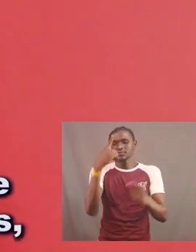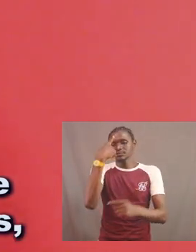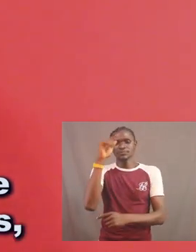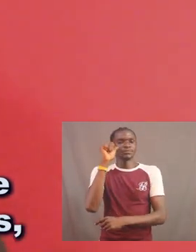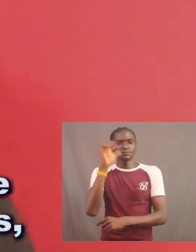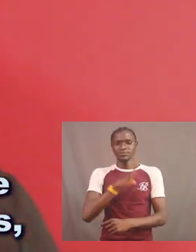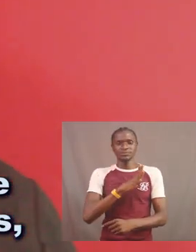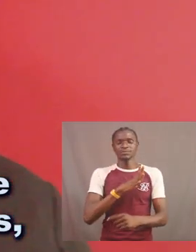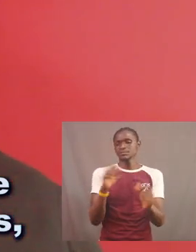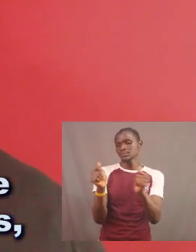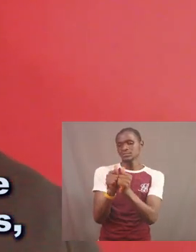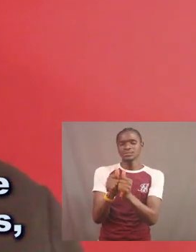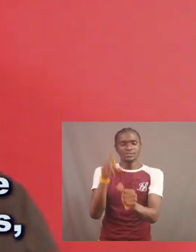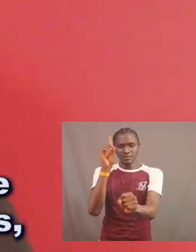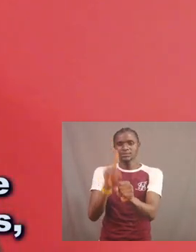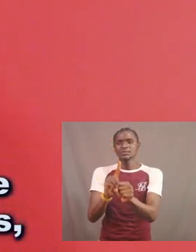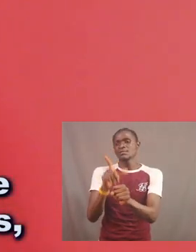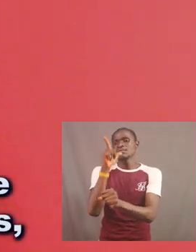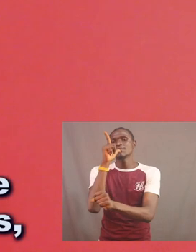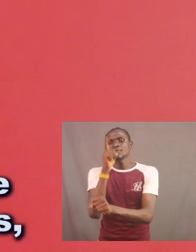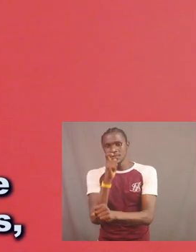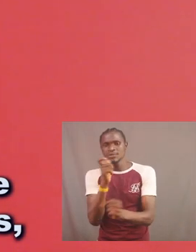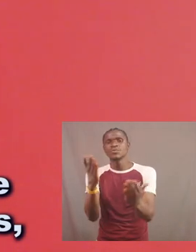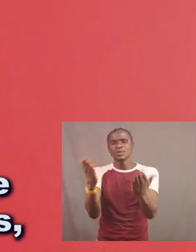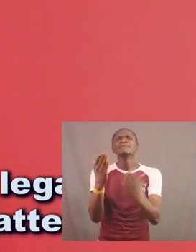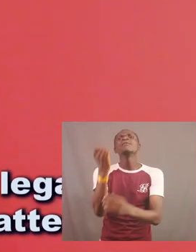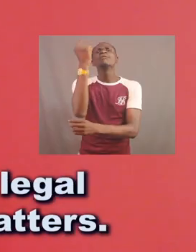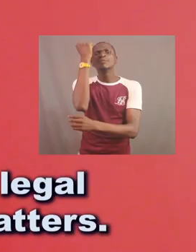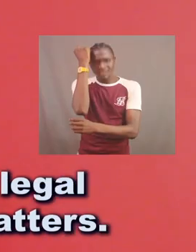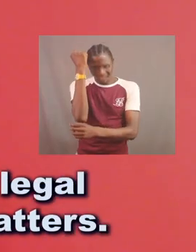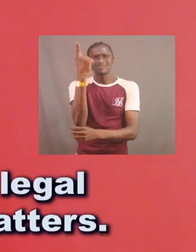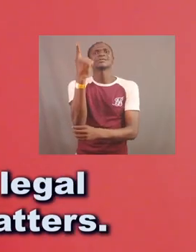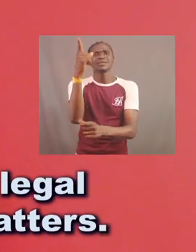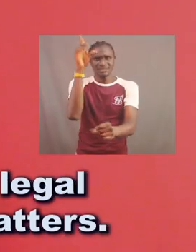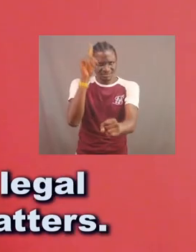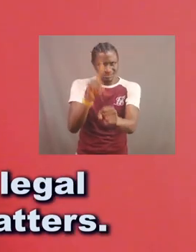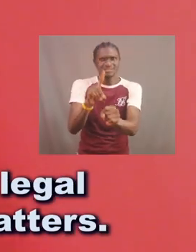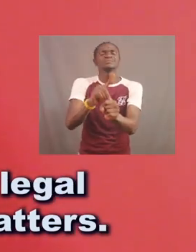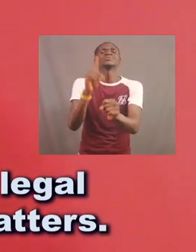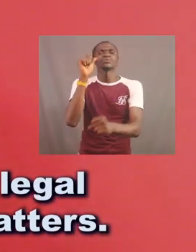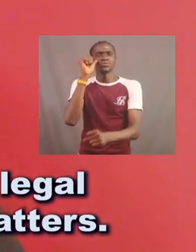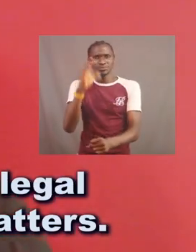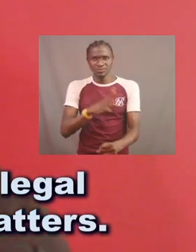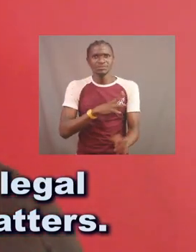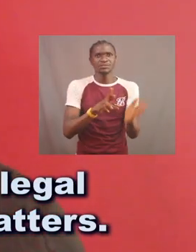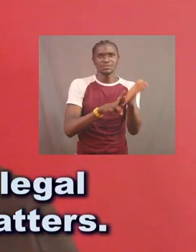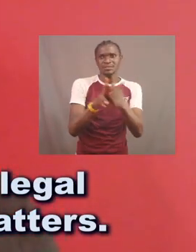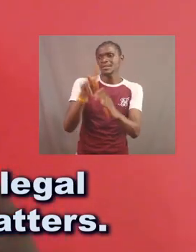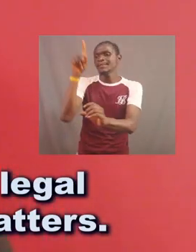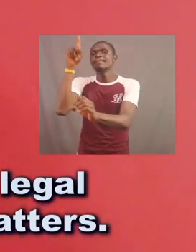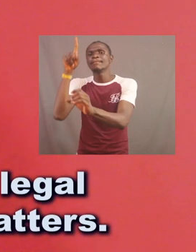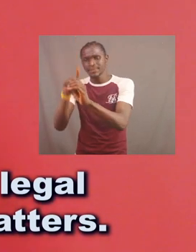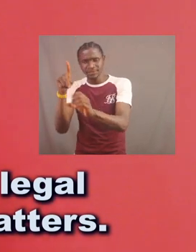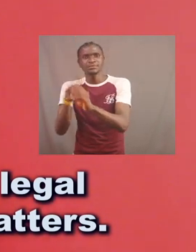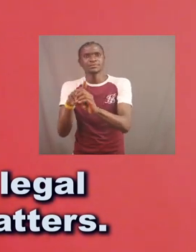who may require assistance in understanding their rights. Filing claims or participation in legal